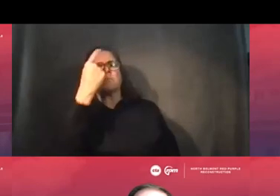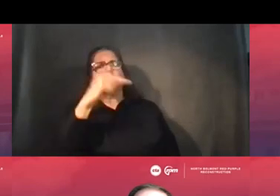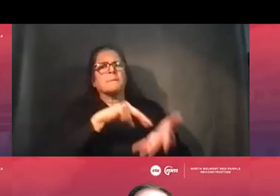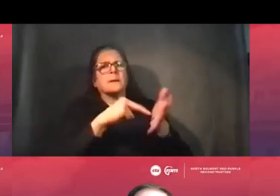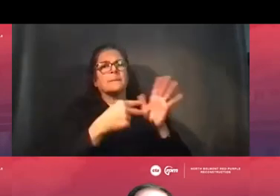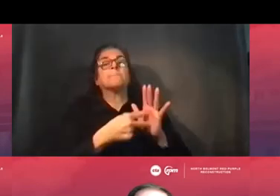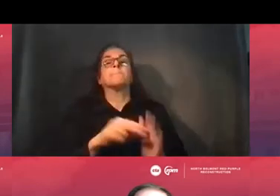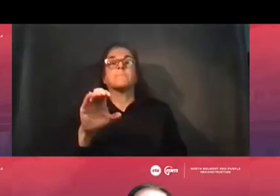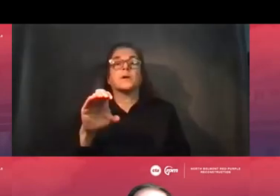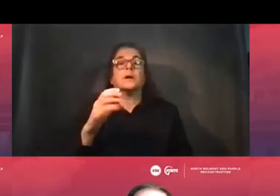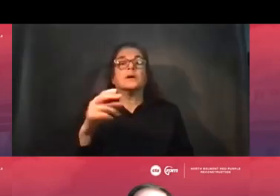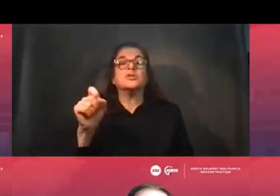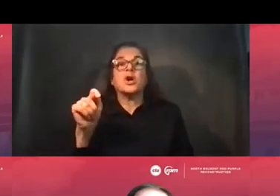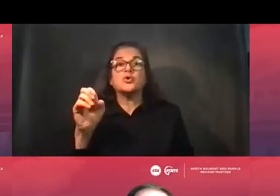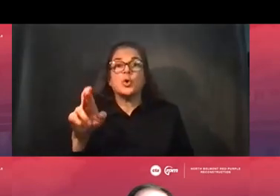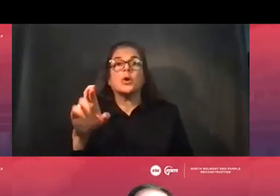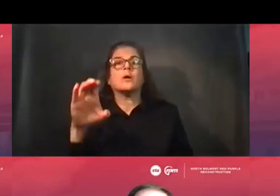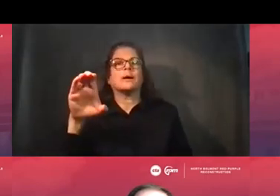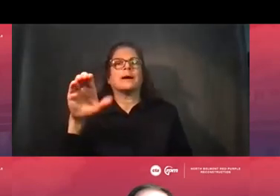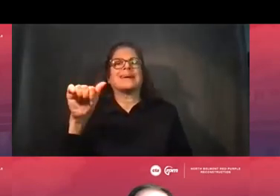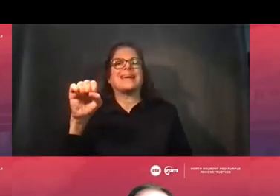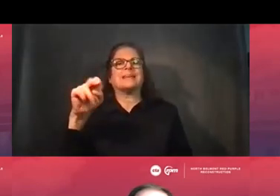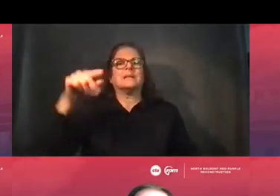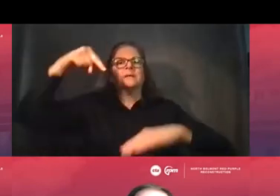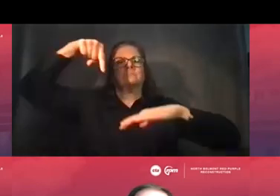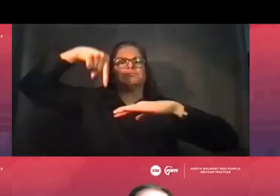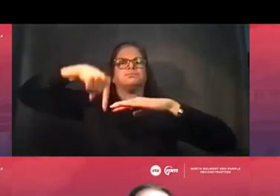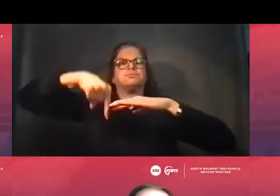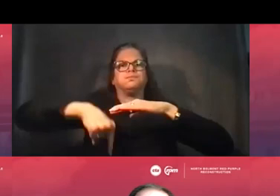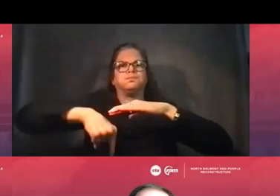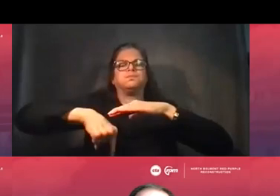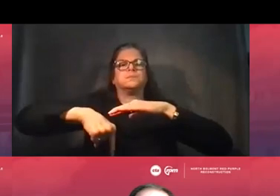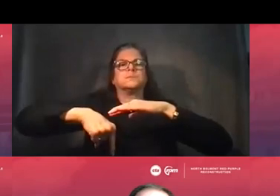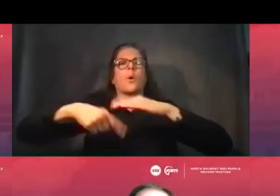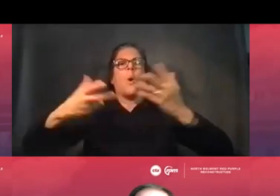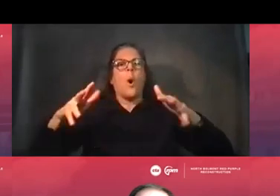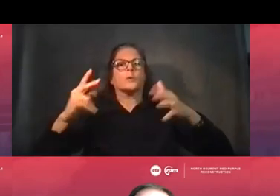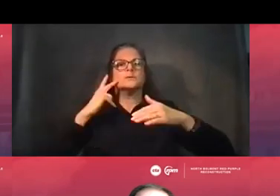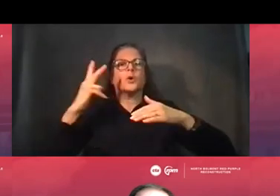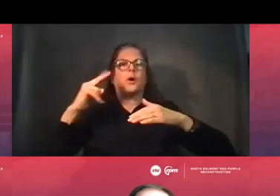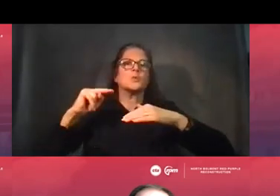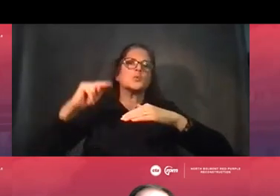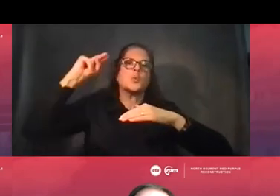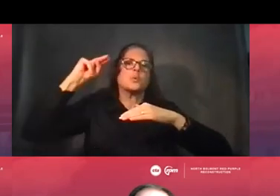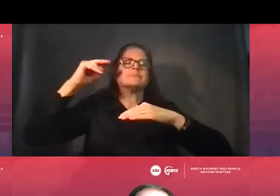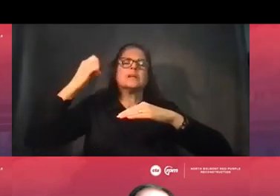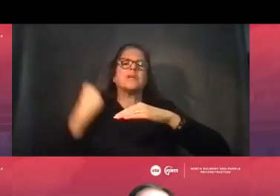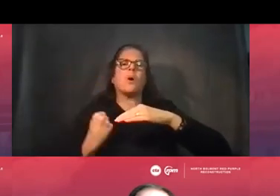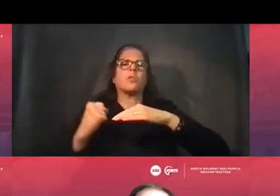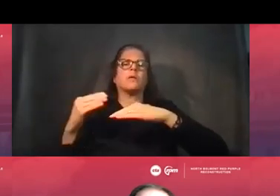Chester, the, the caissons that we drilled for the, that you already saw up north by or south by Belmont,